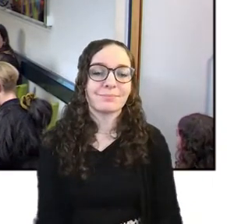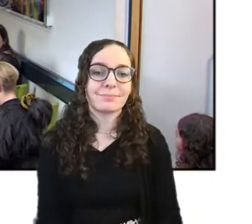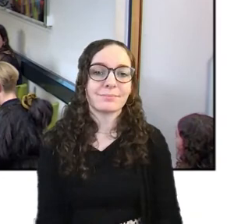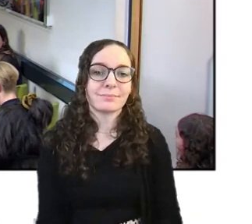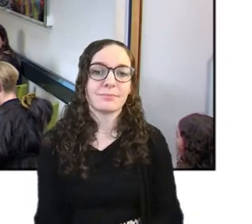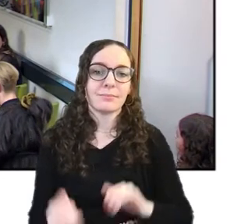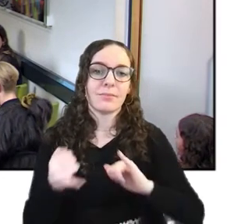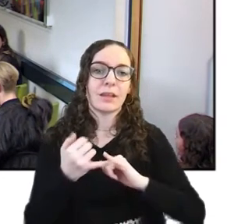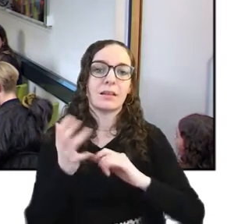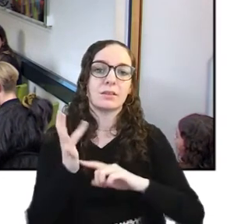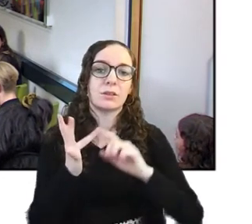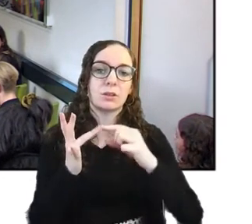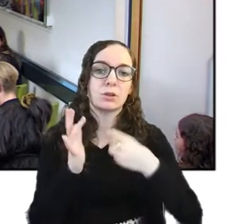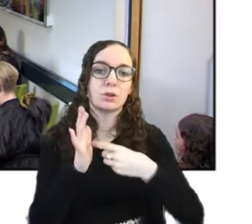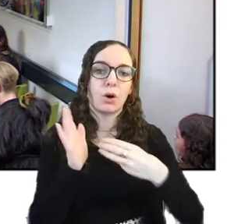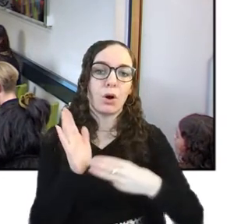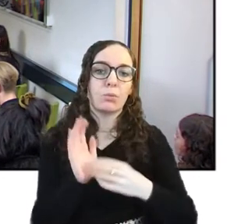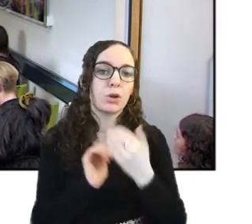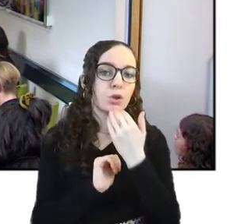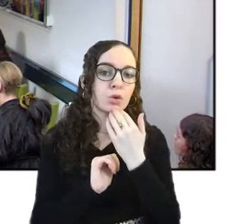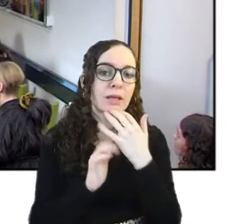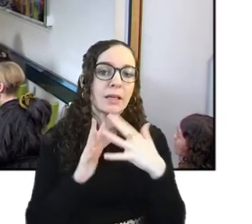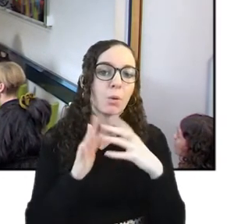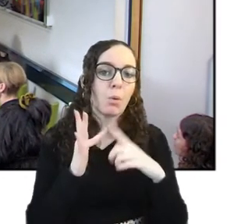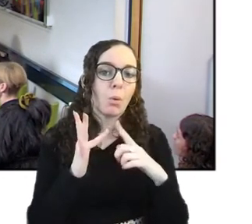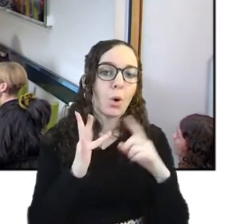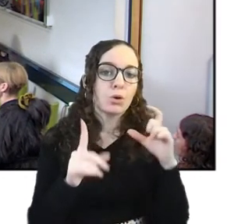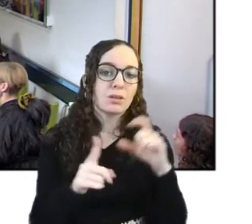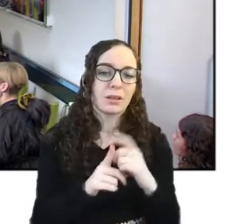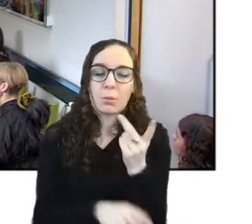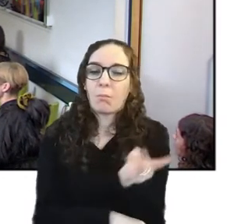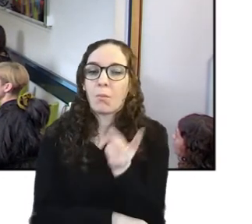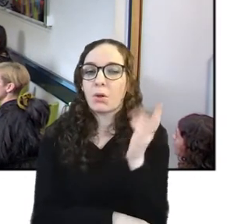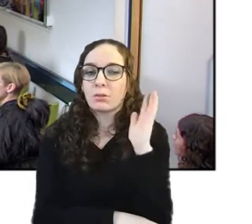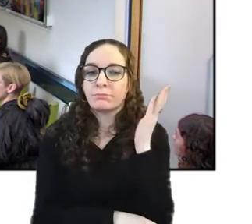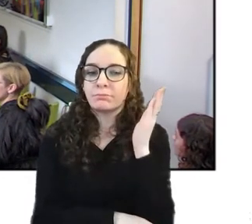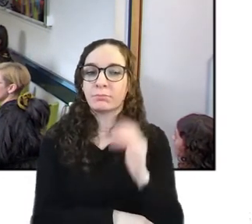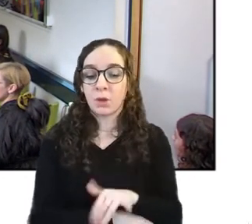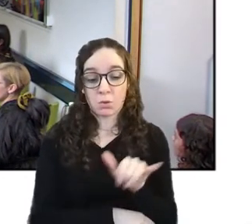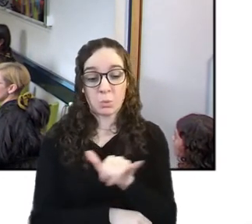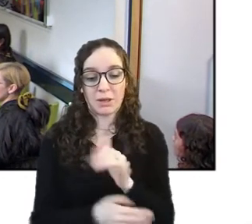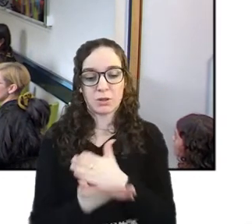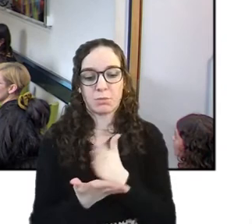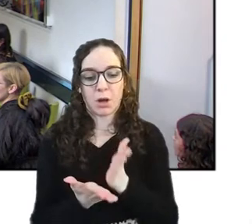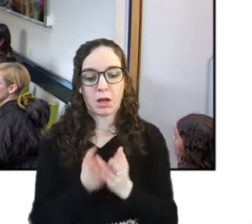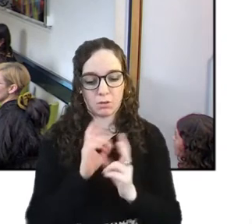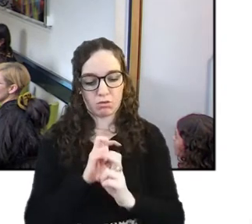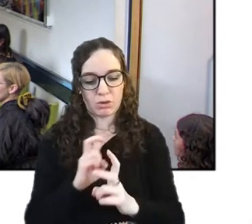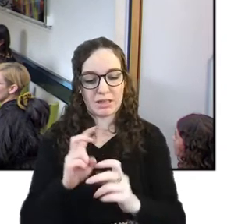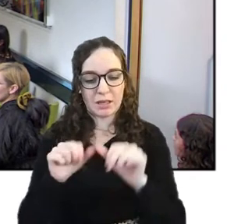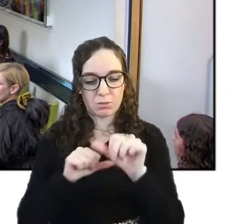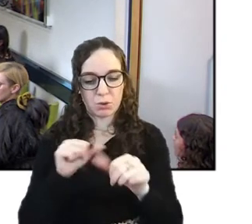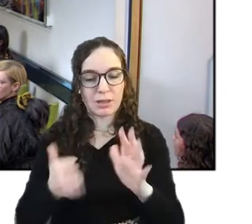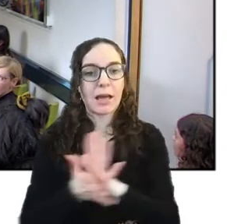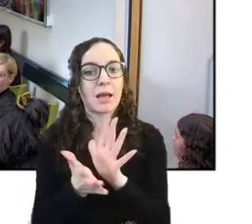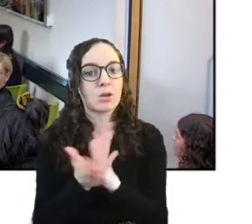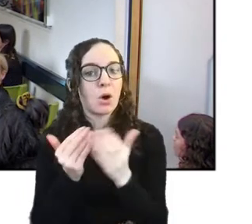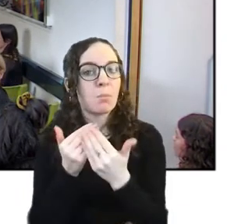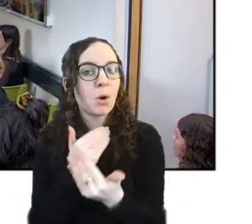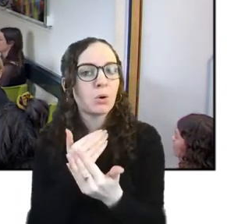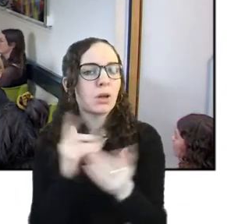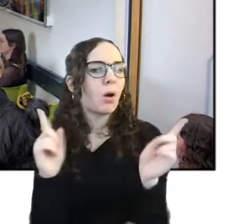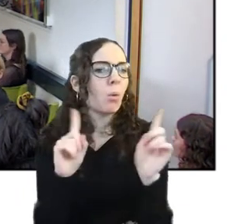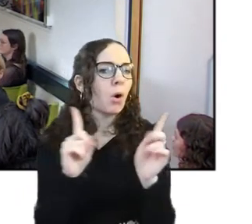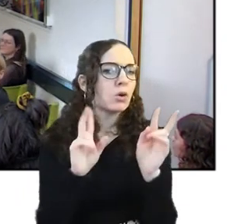greenwood and this is to both of you um what part of the research process did you most enjoy for your projects and what do you hope people will gain from